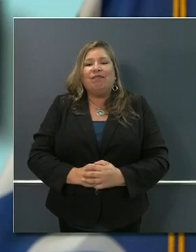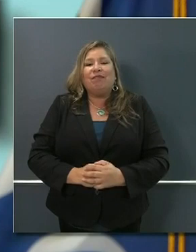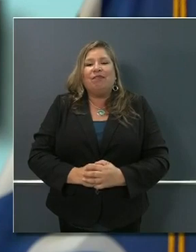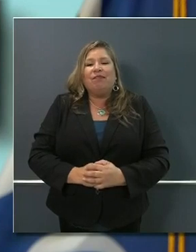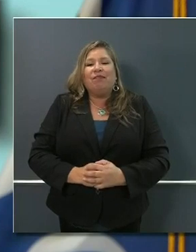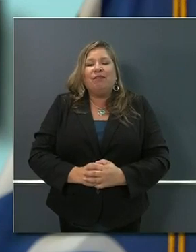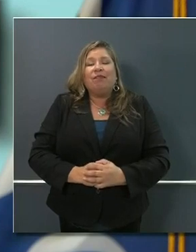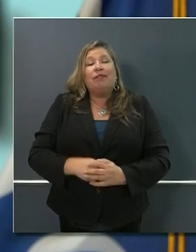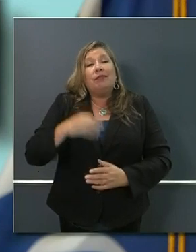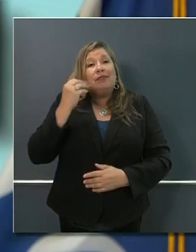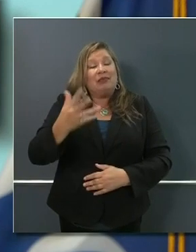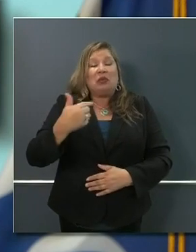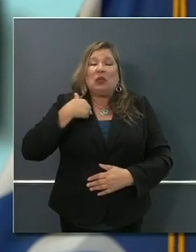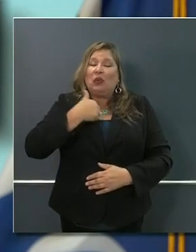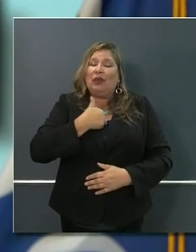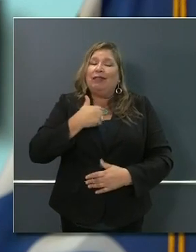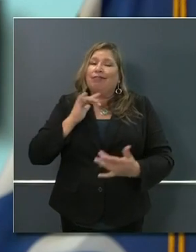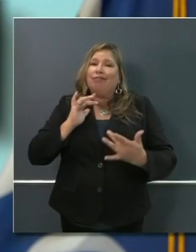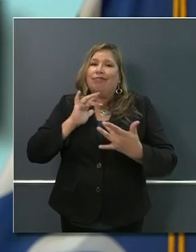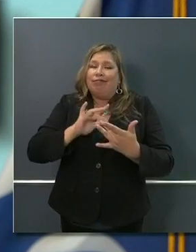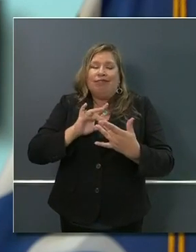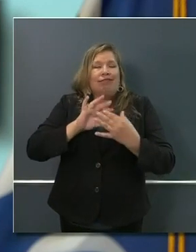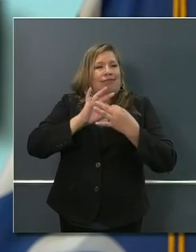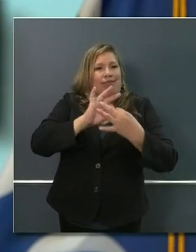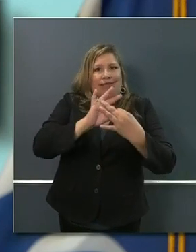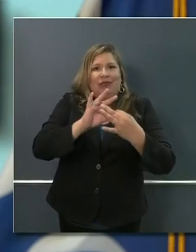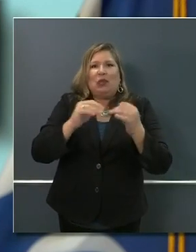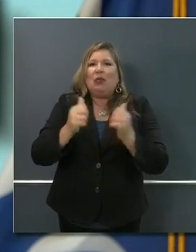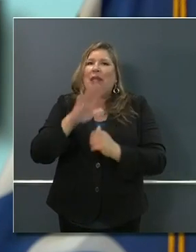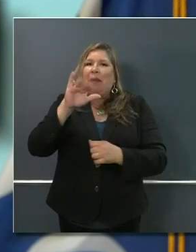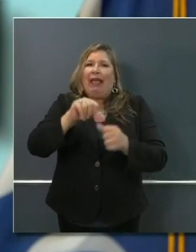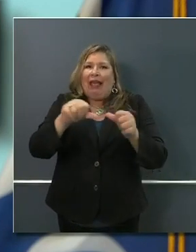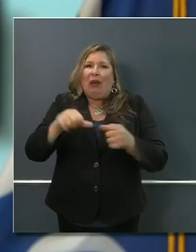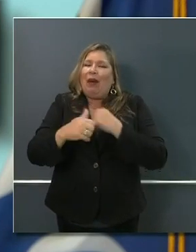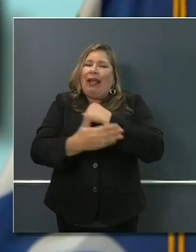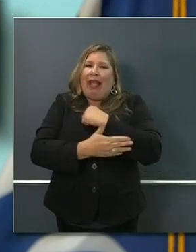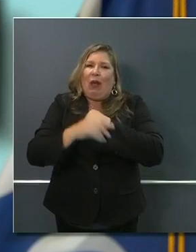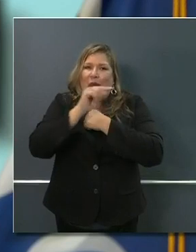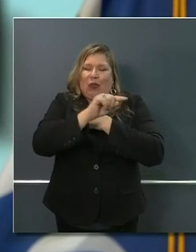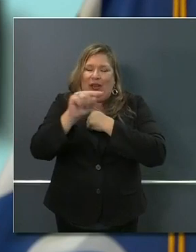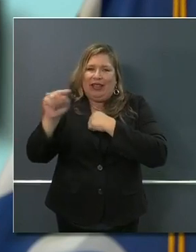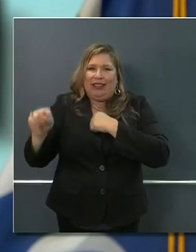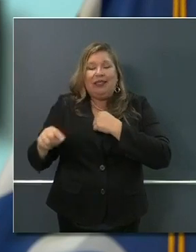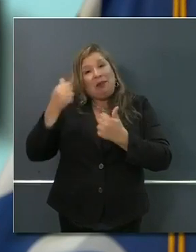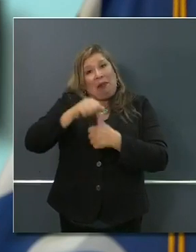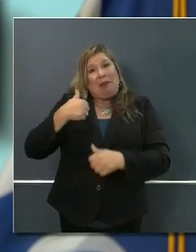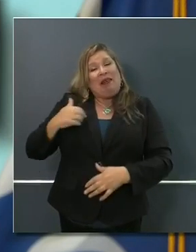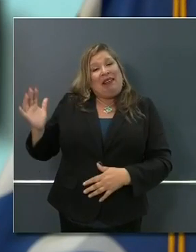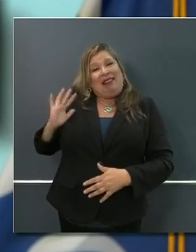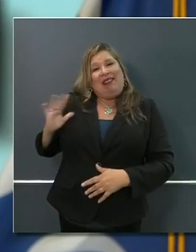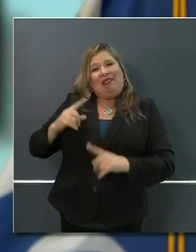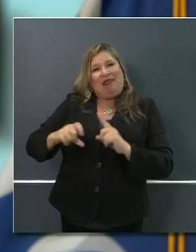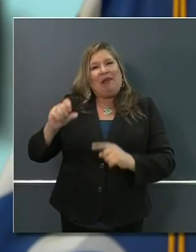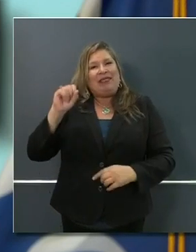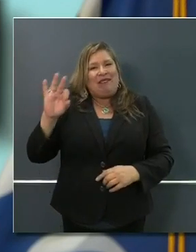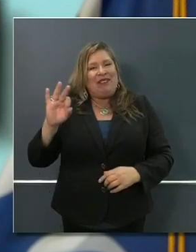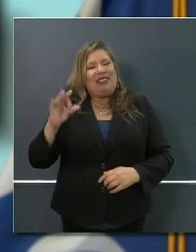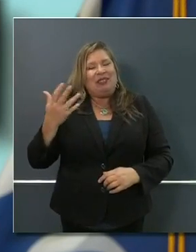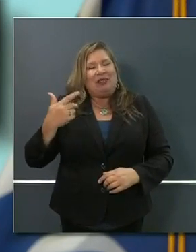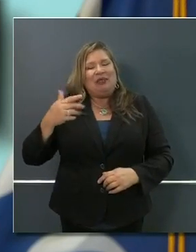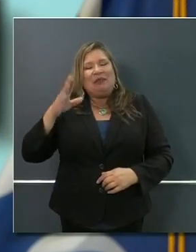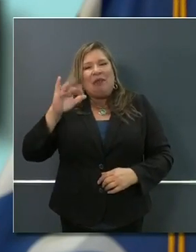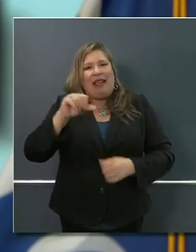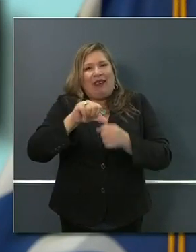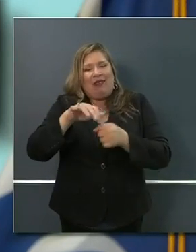the Bay Area counties. As a former San Francisco mayor, some of these same folks I had the privilege of working with when I was in that